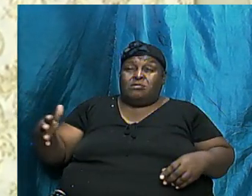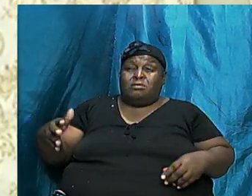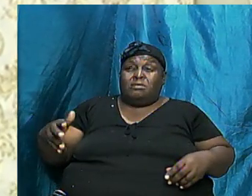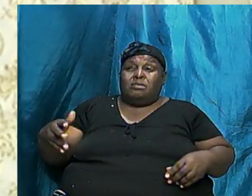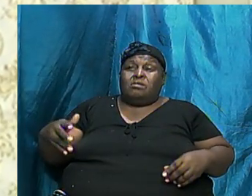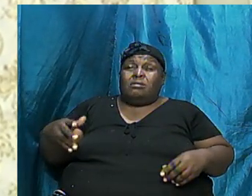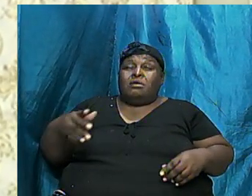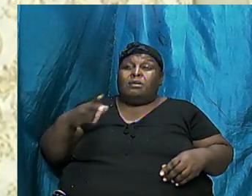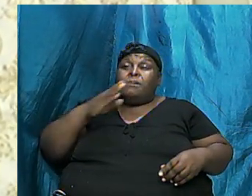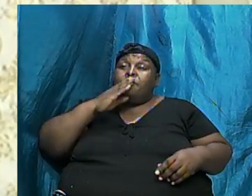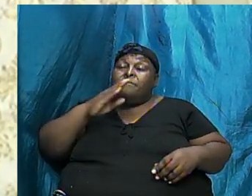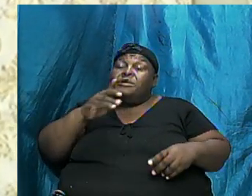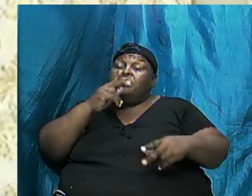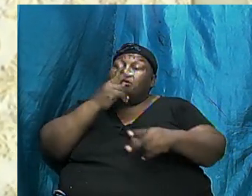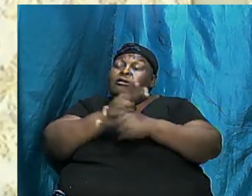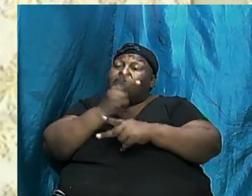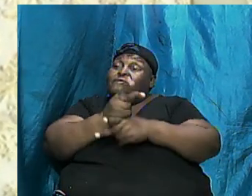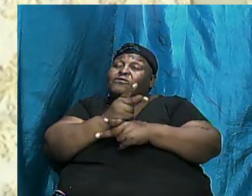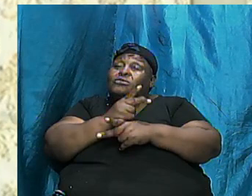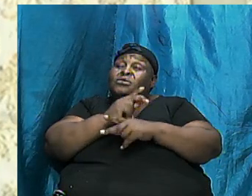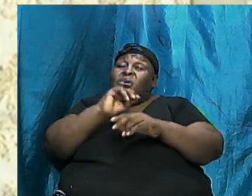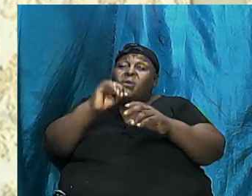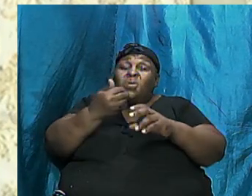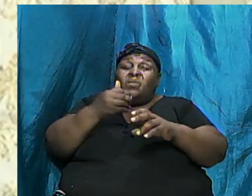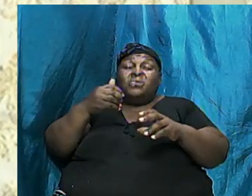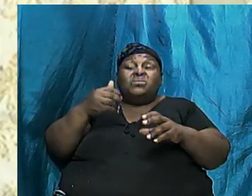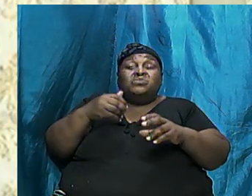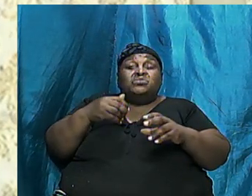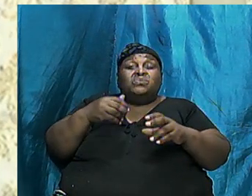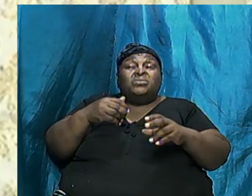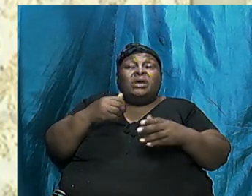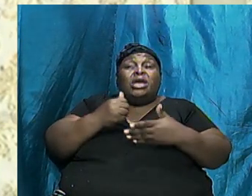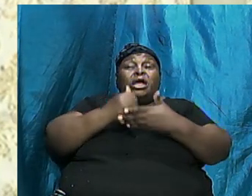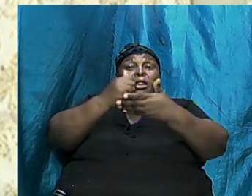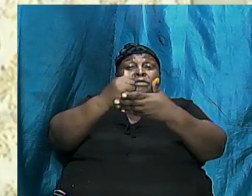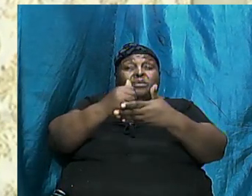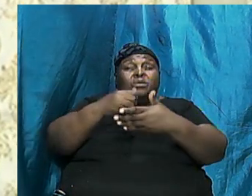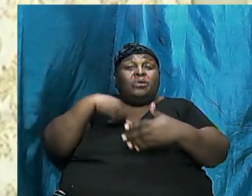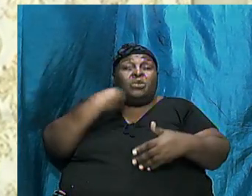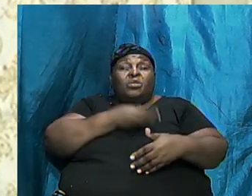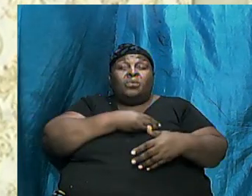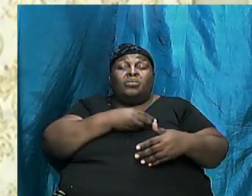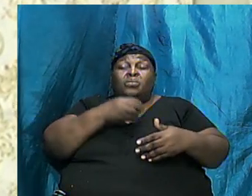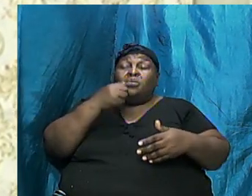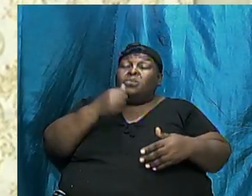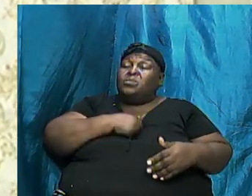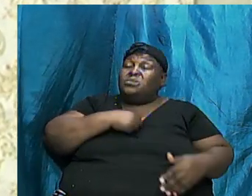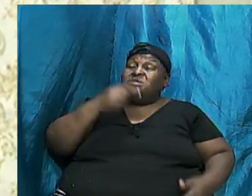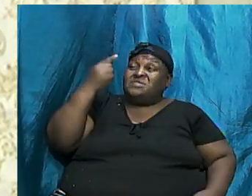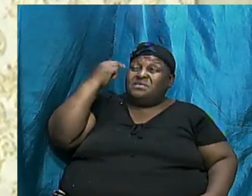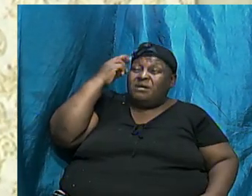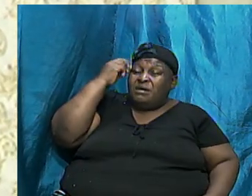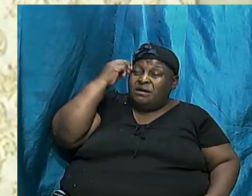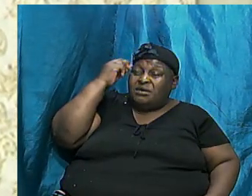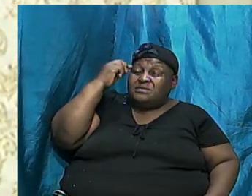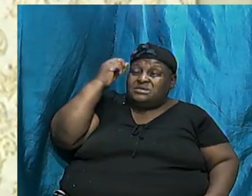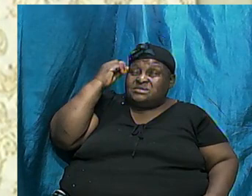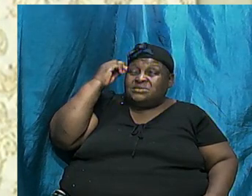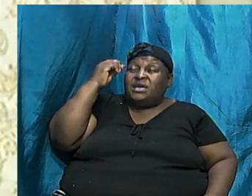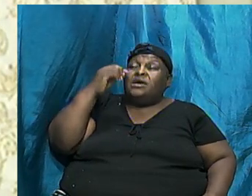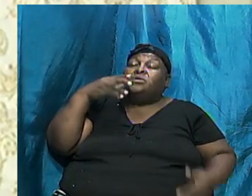To infuse Into the word Of God Our own Thoughts And our Own Ways